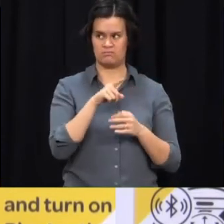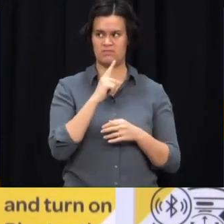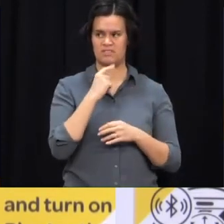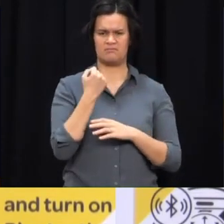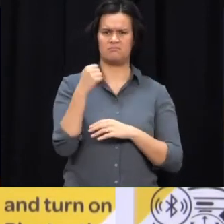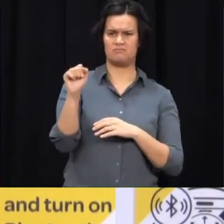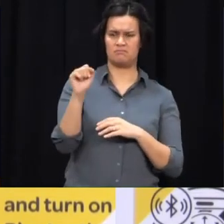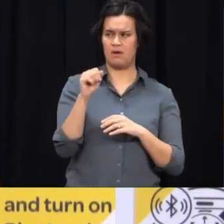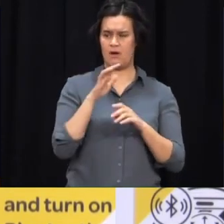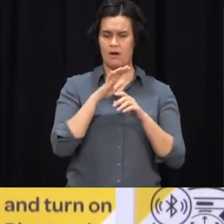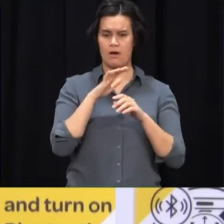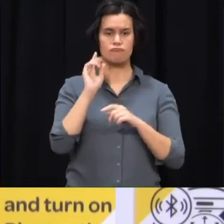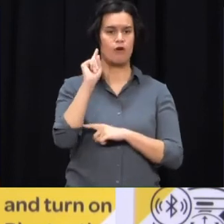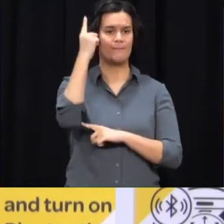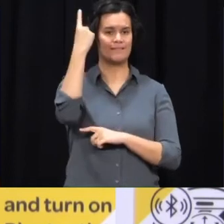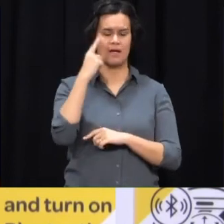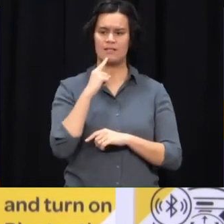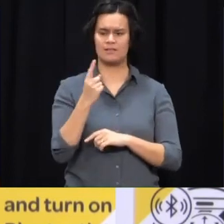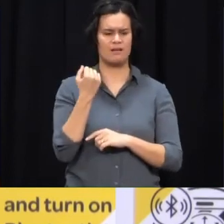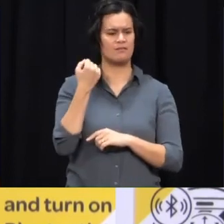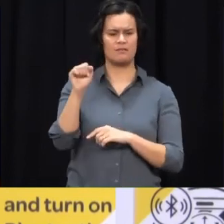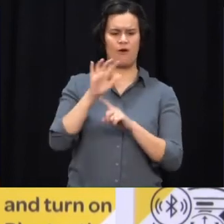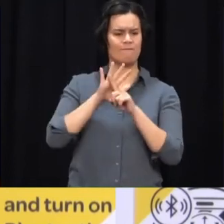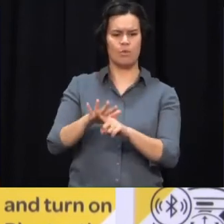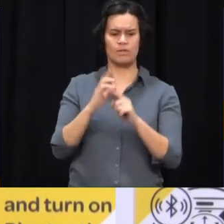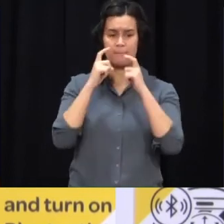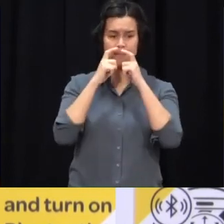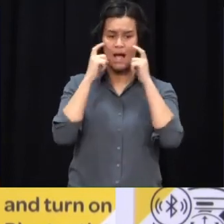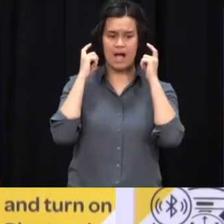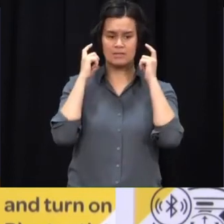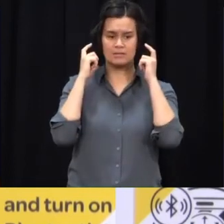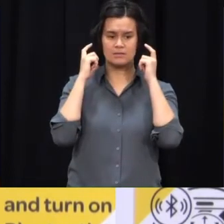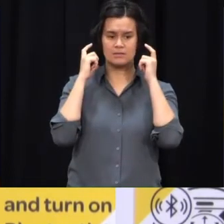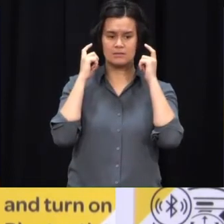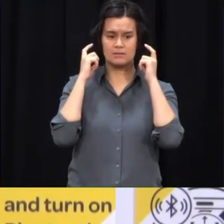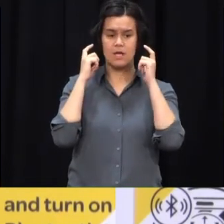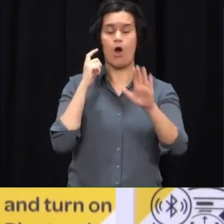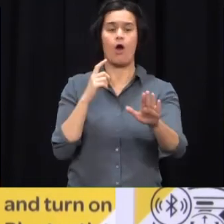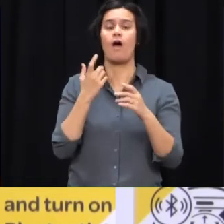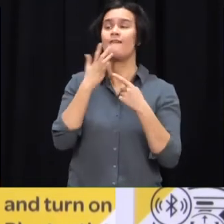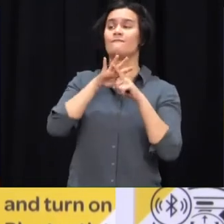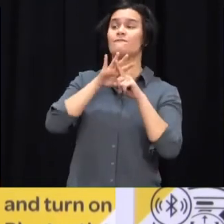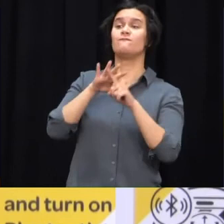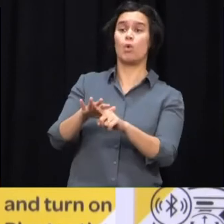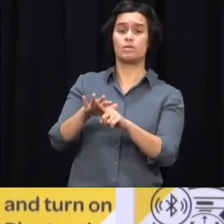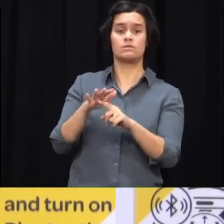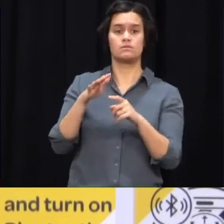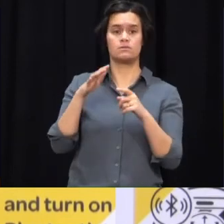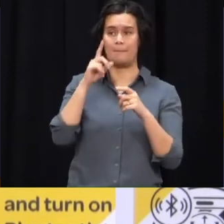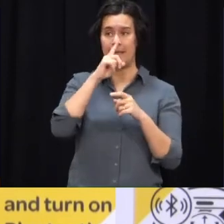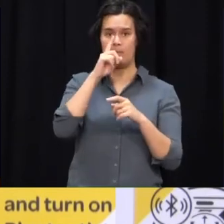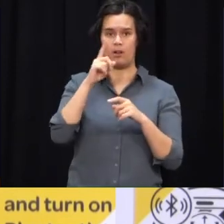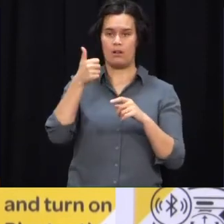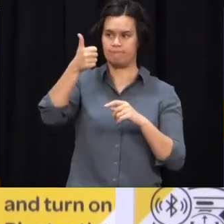the square when Delta was in New South Wales. It's just how it got here. Why does it take New Zealanders catching Delta for you to